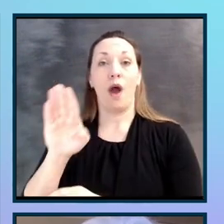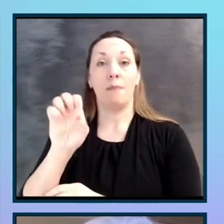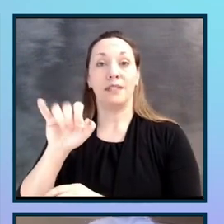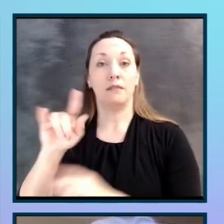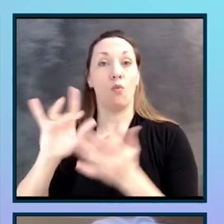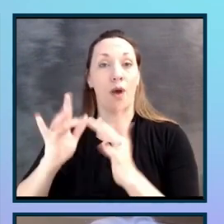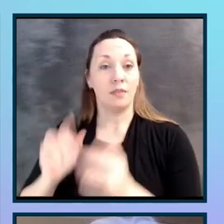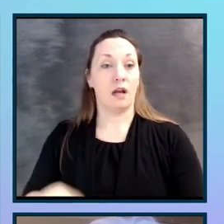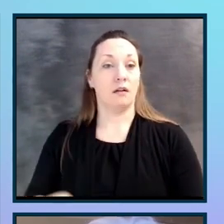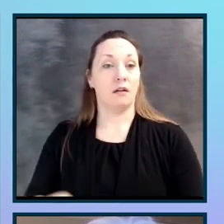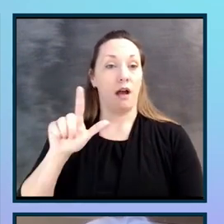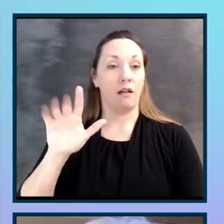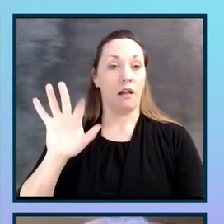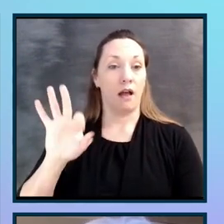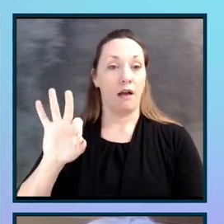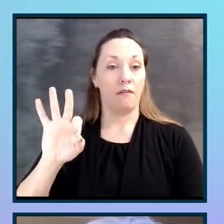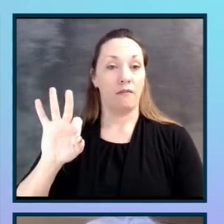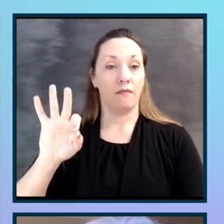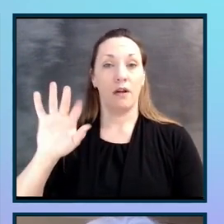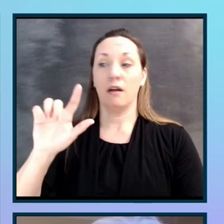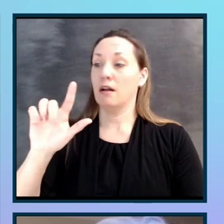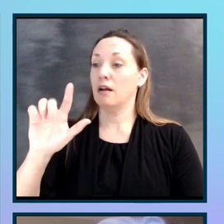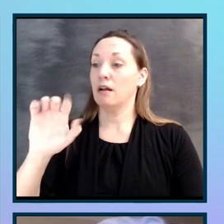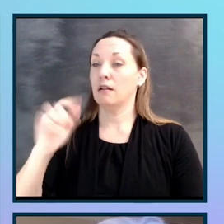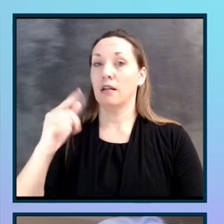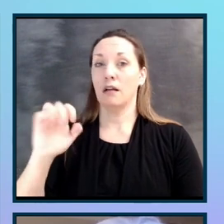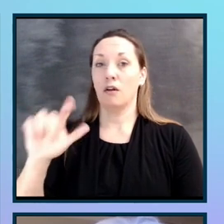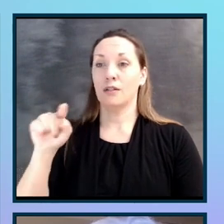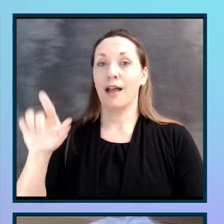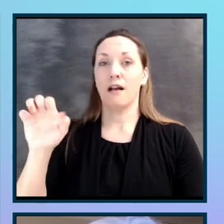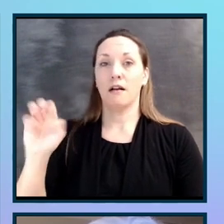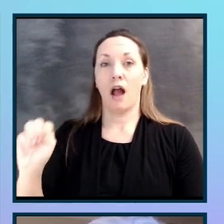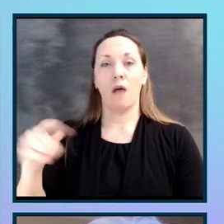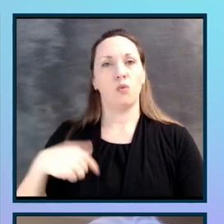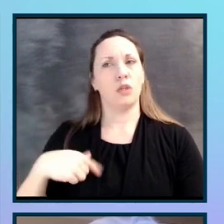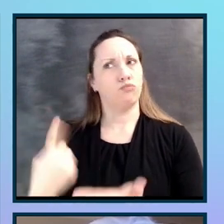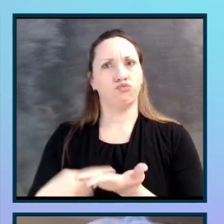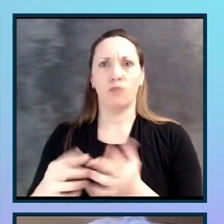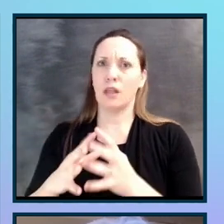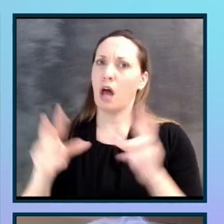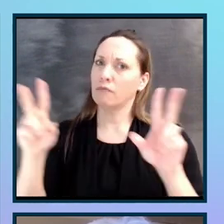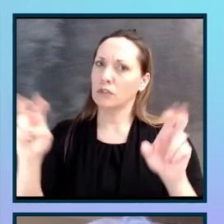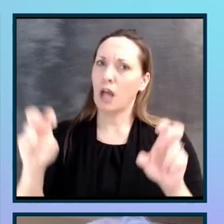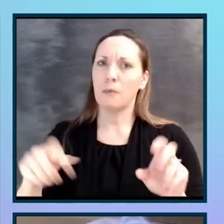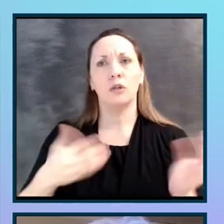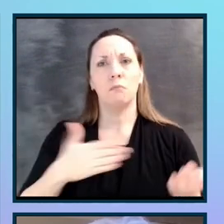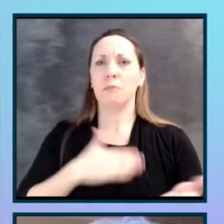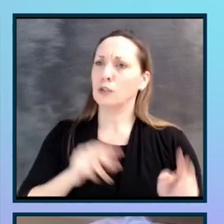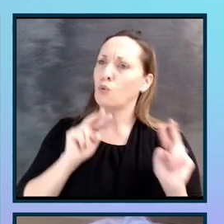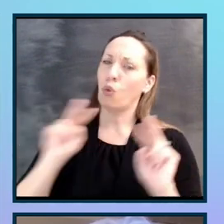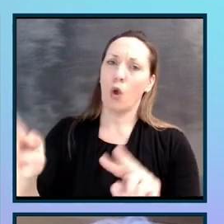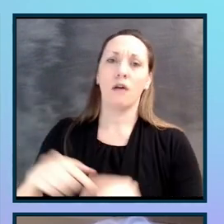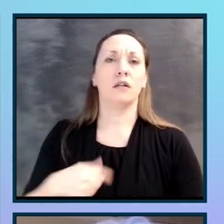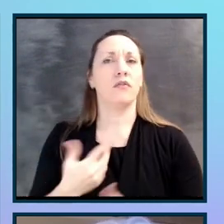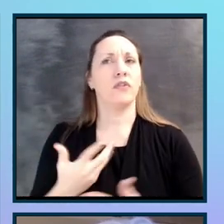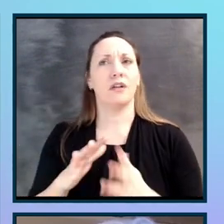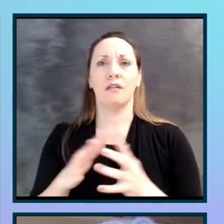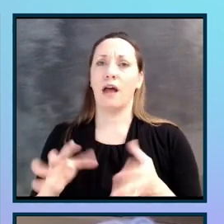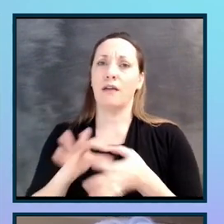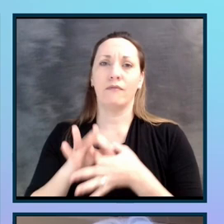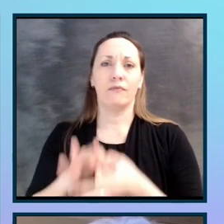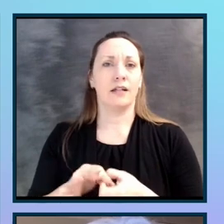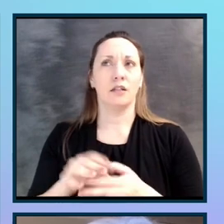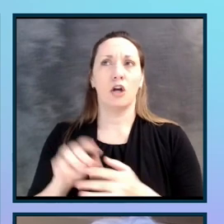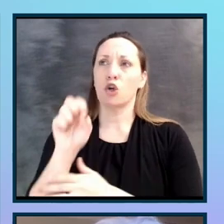do a lot of writing about both of these topics, so I invite you to visit the site. Everything's organized by subject matter on the topics page.